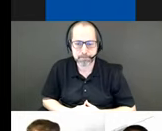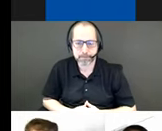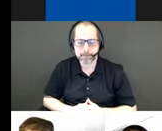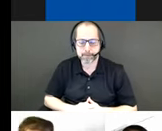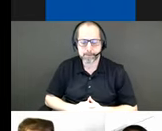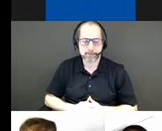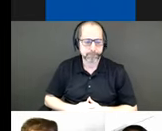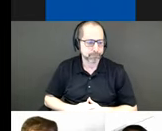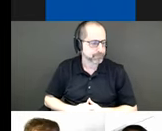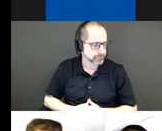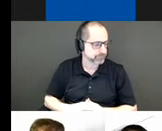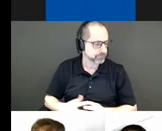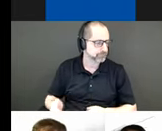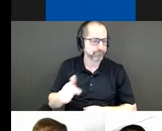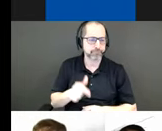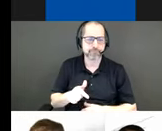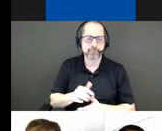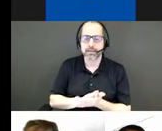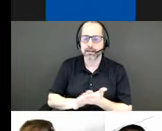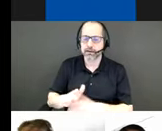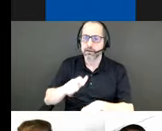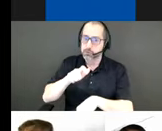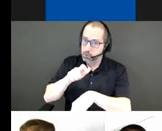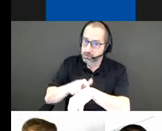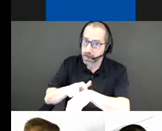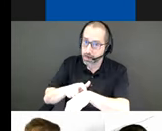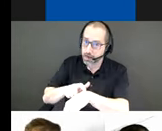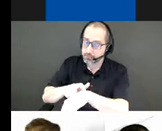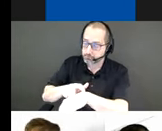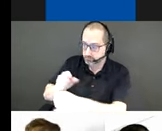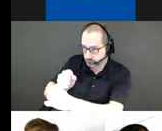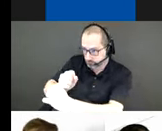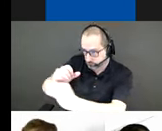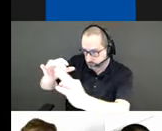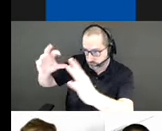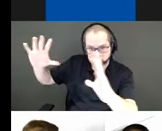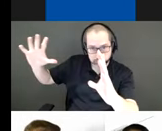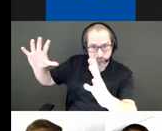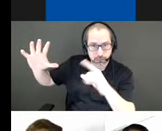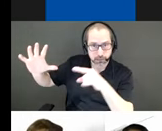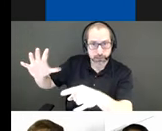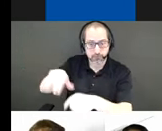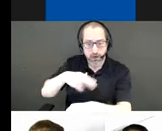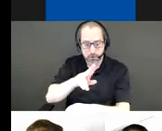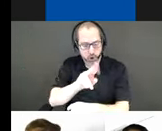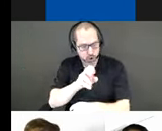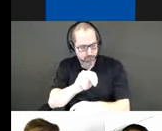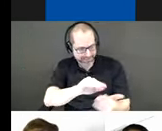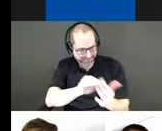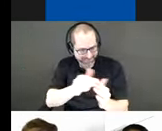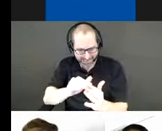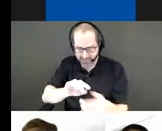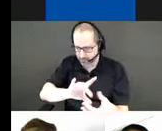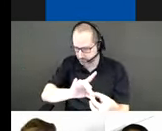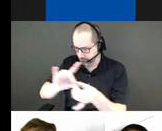Time expands in this moment of passage, the transition from the urban realm to the natural one and back as we